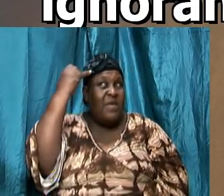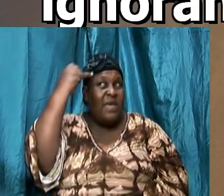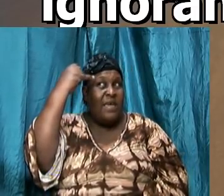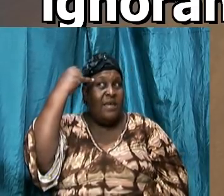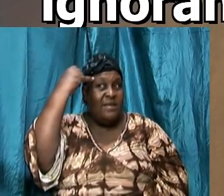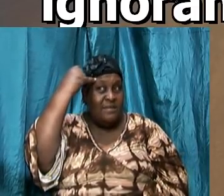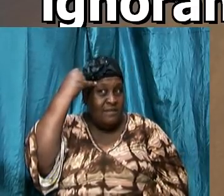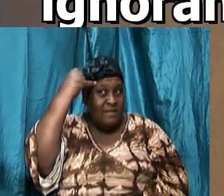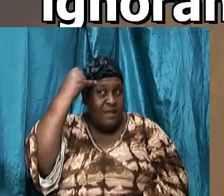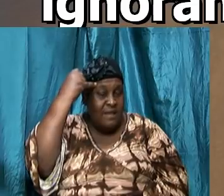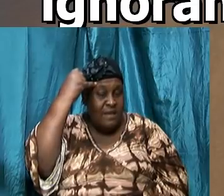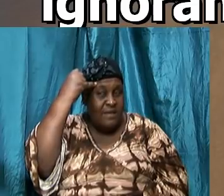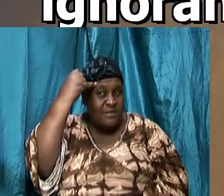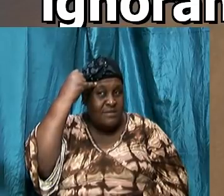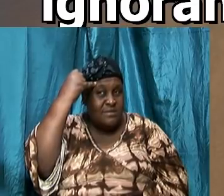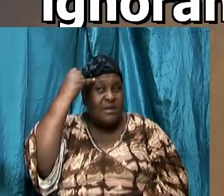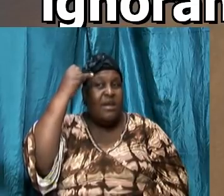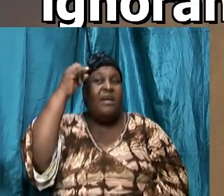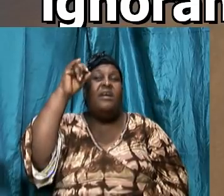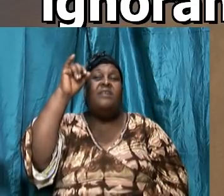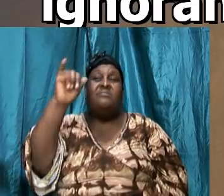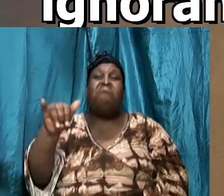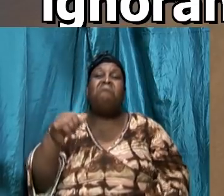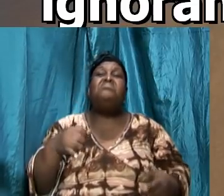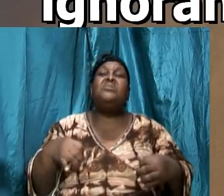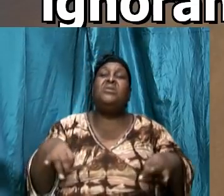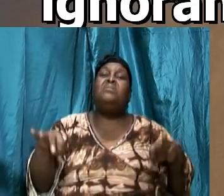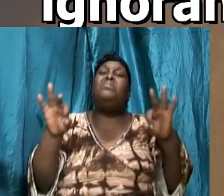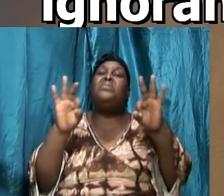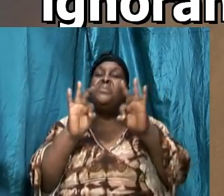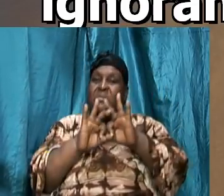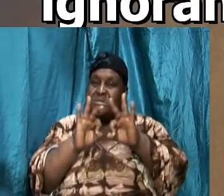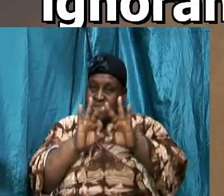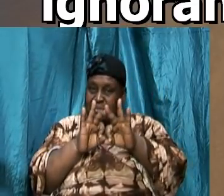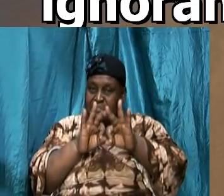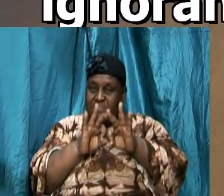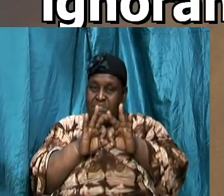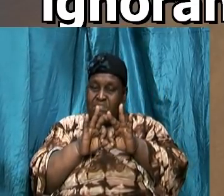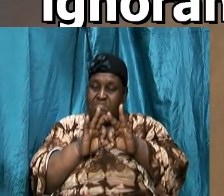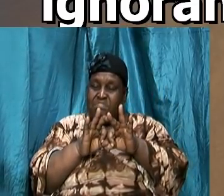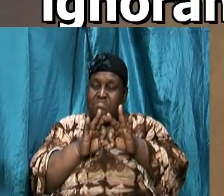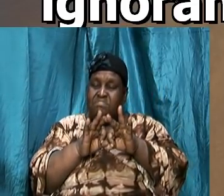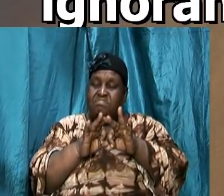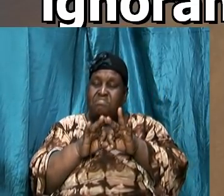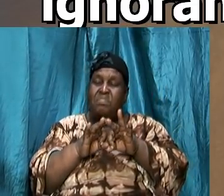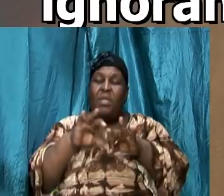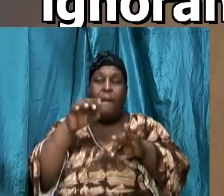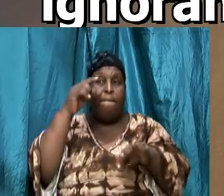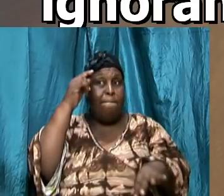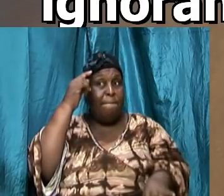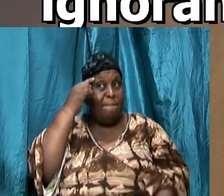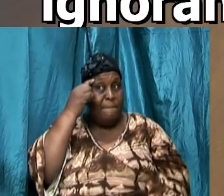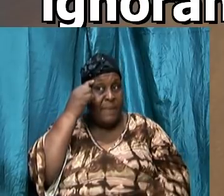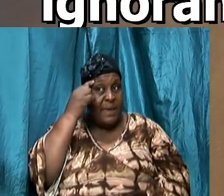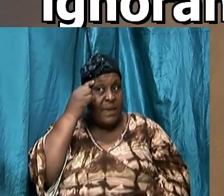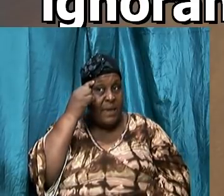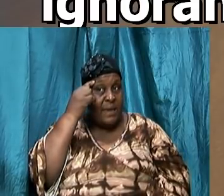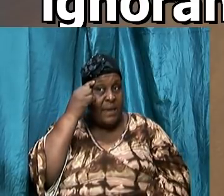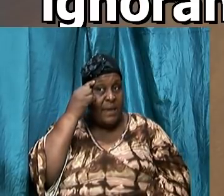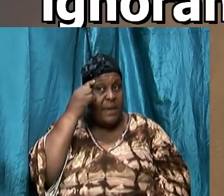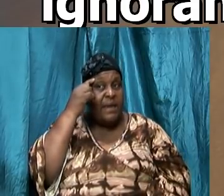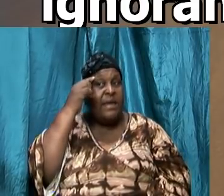Yes? And that is important. Understand it. That's the word from which we get mind or